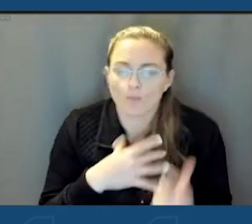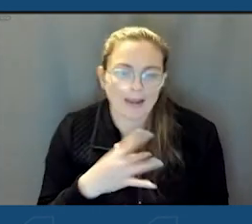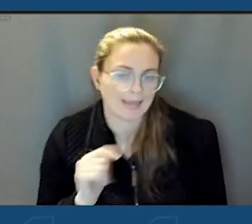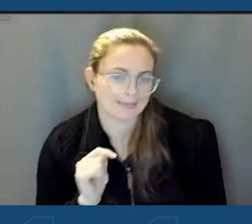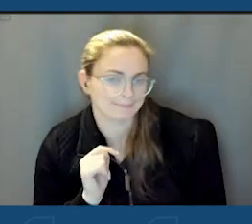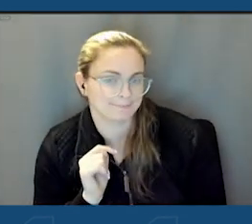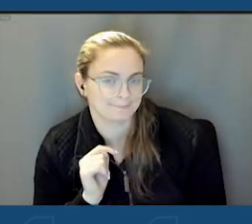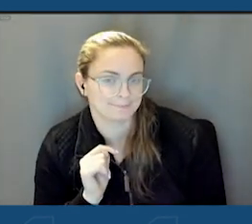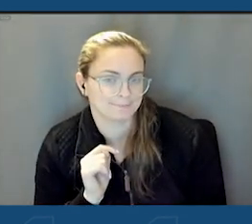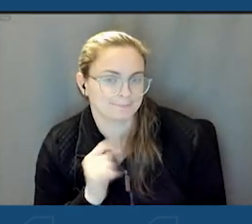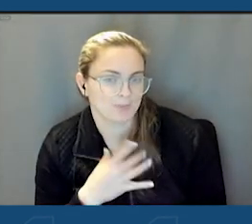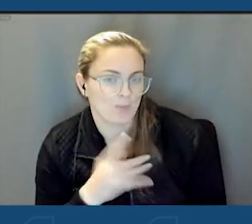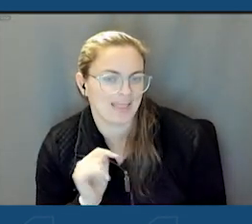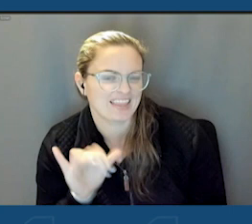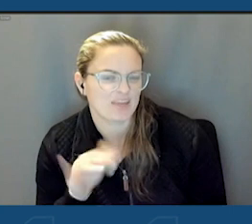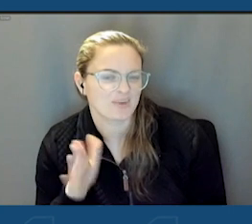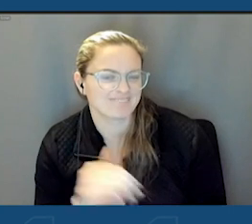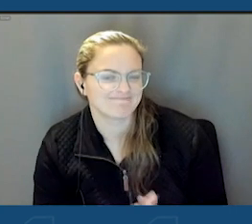We like it that way.